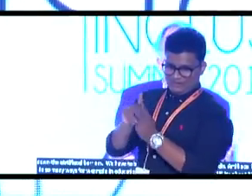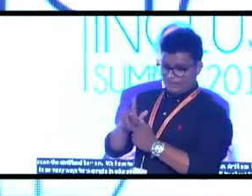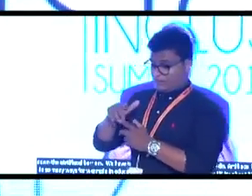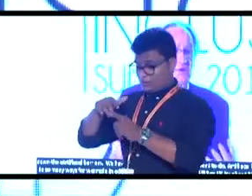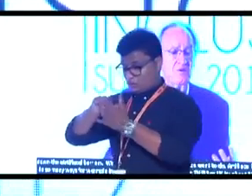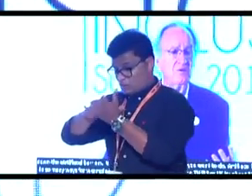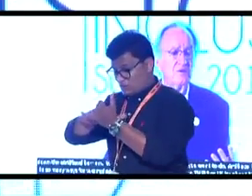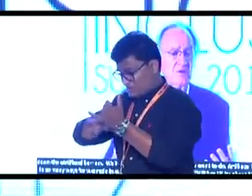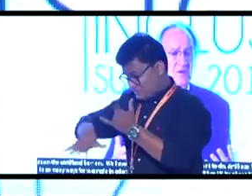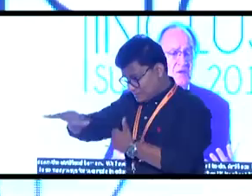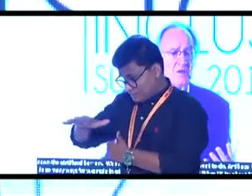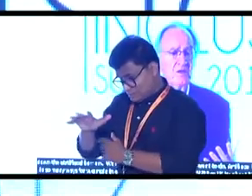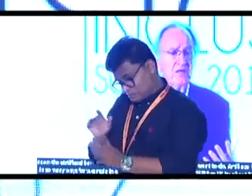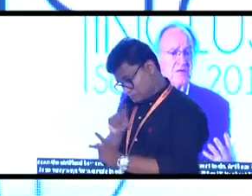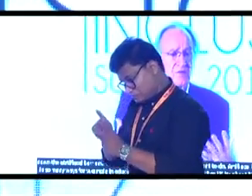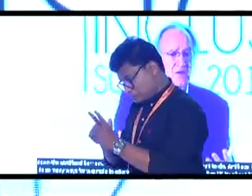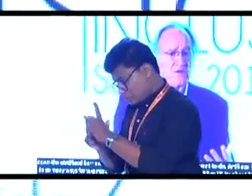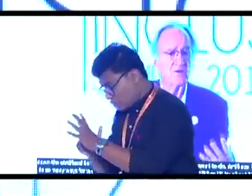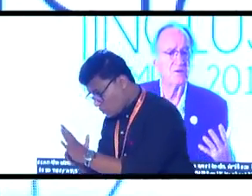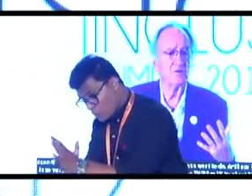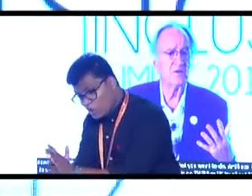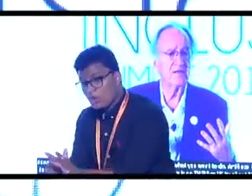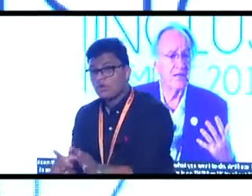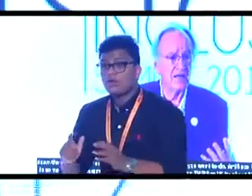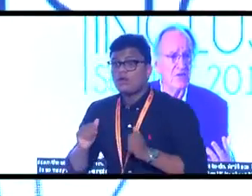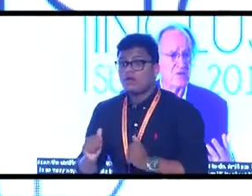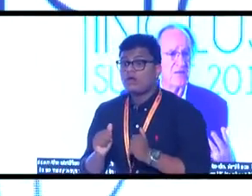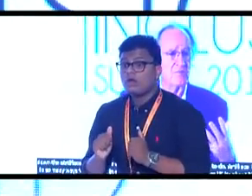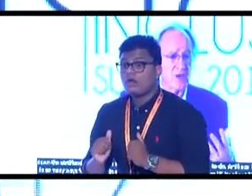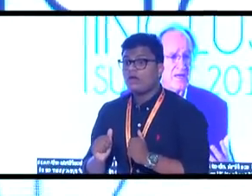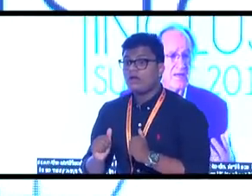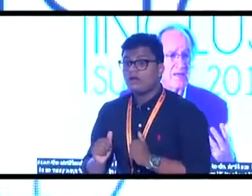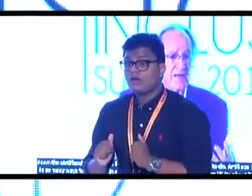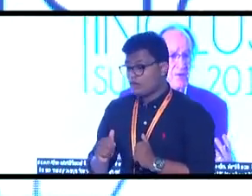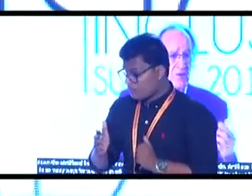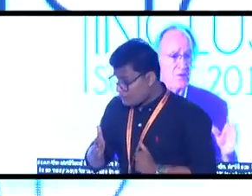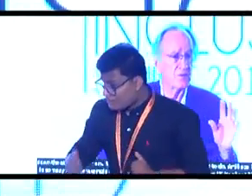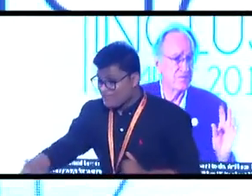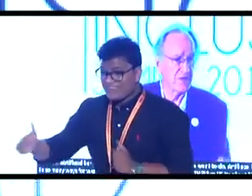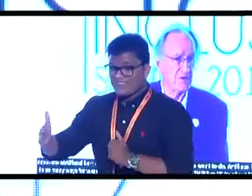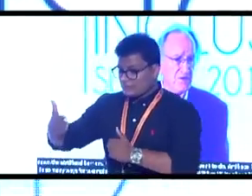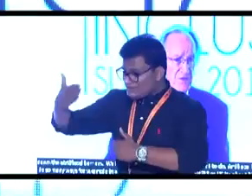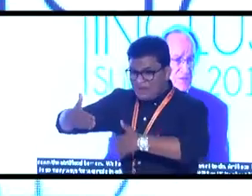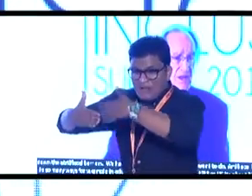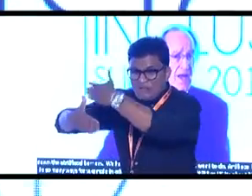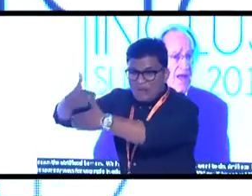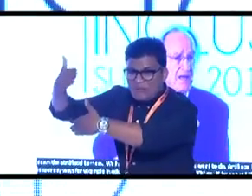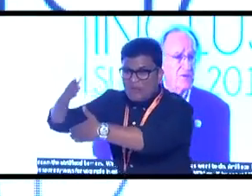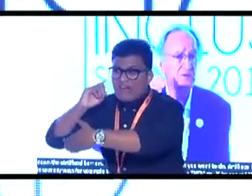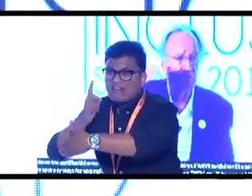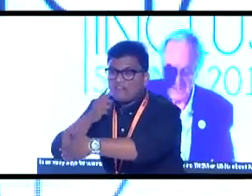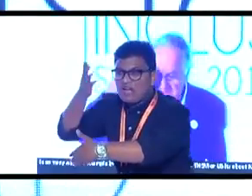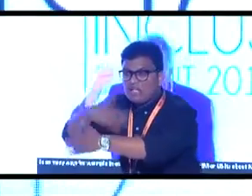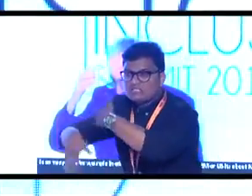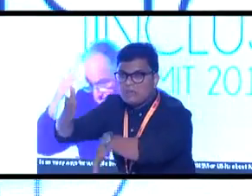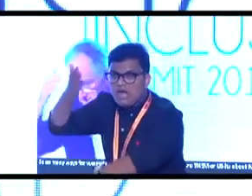thing to do is for us to engage in breaking down those barriers. And